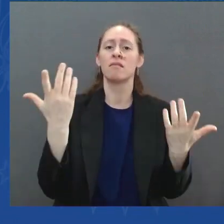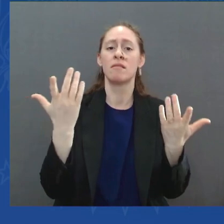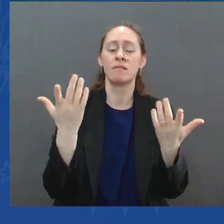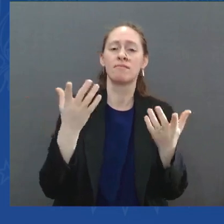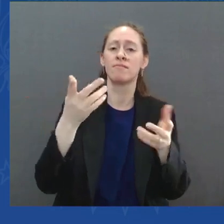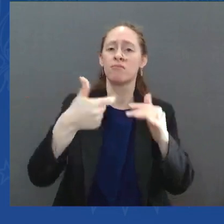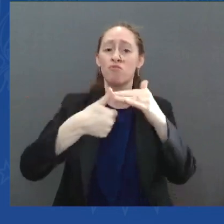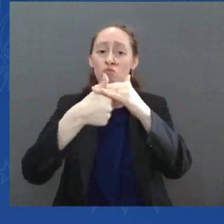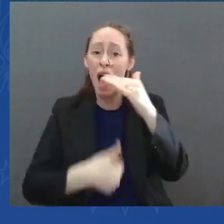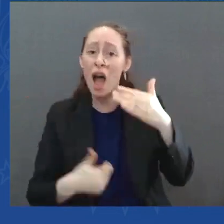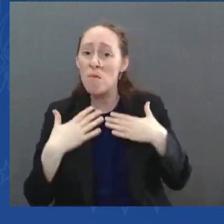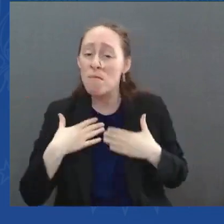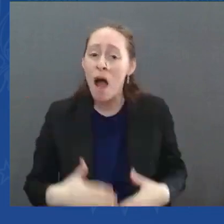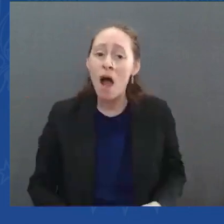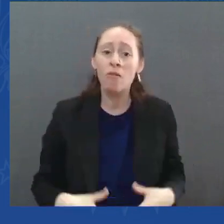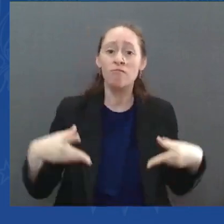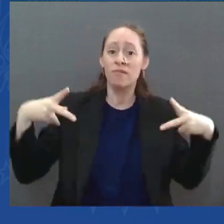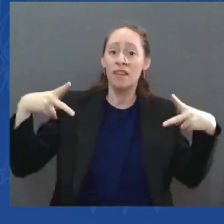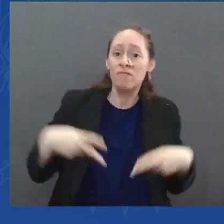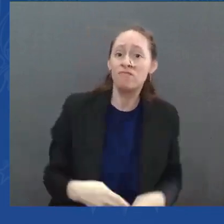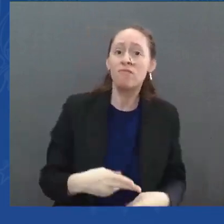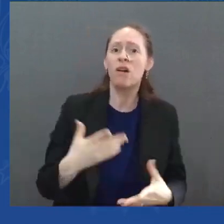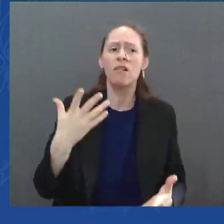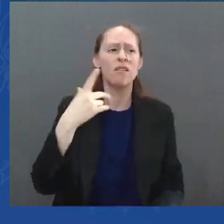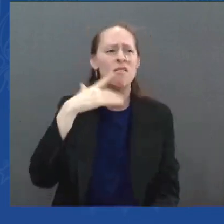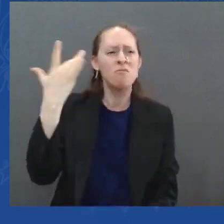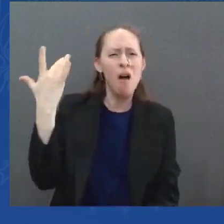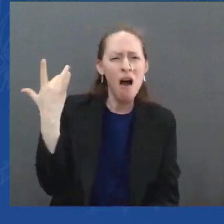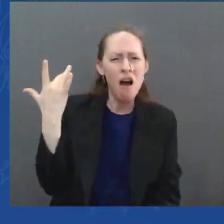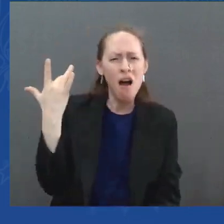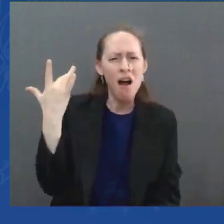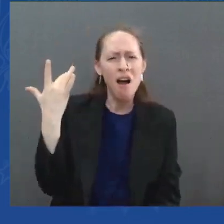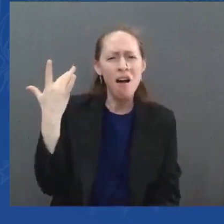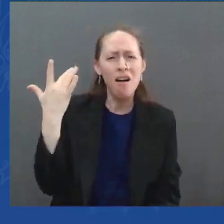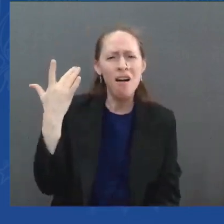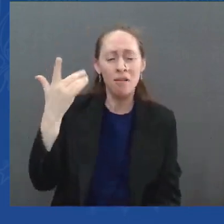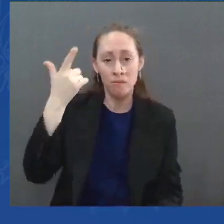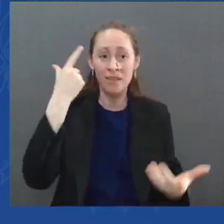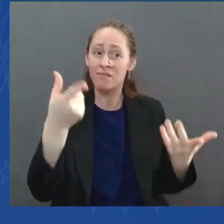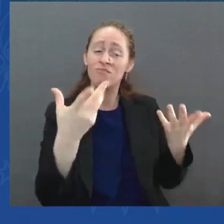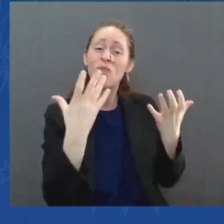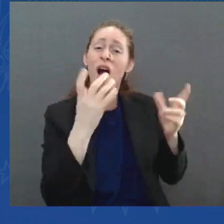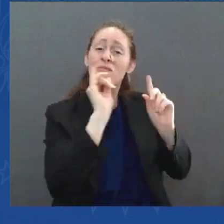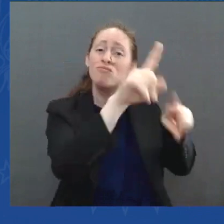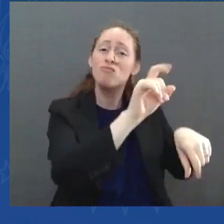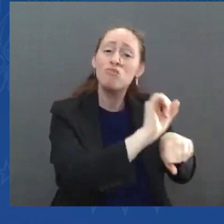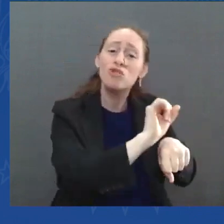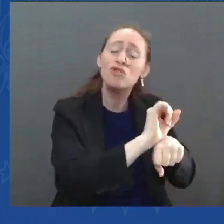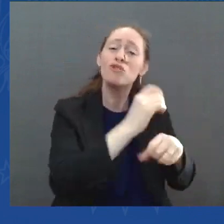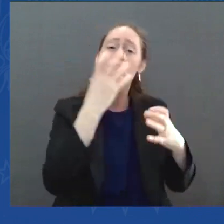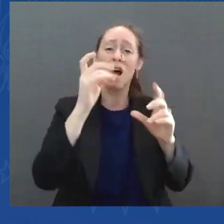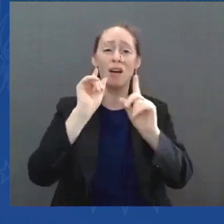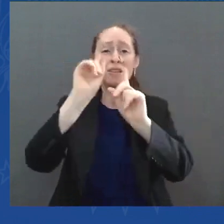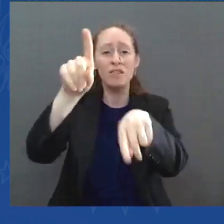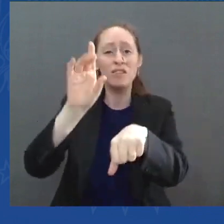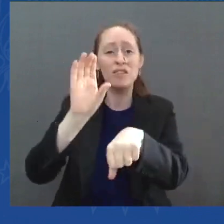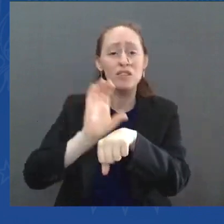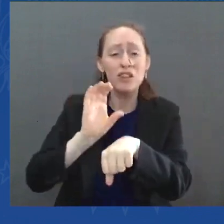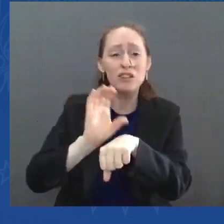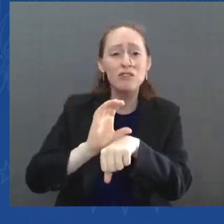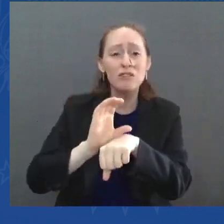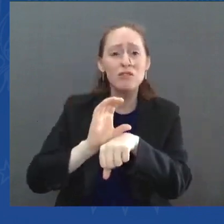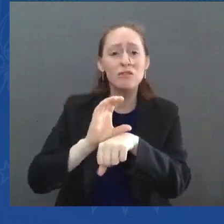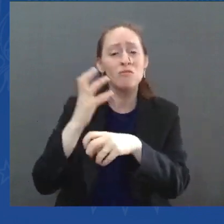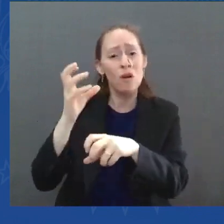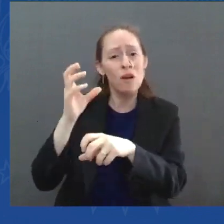accusations of murder, arson, and robbery. Simply being black. Often, the crowds